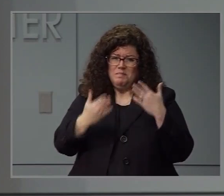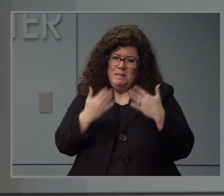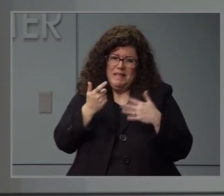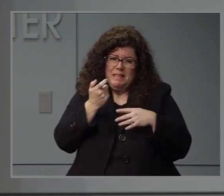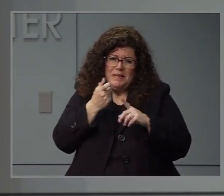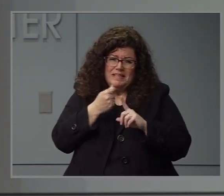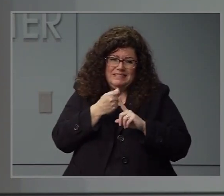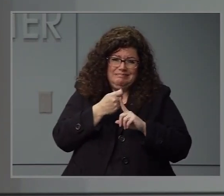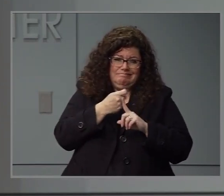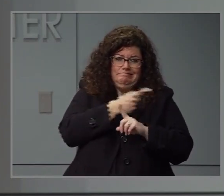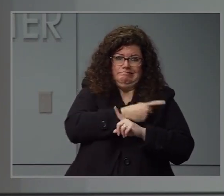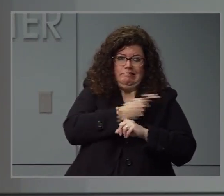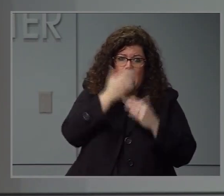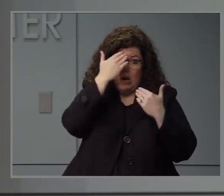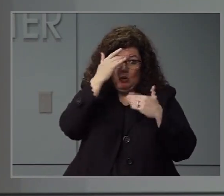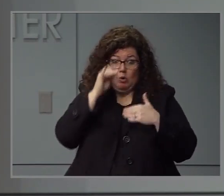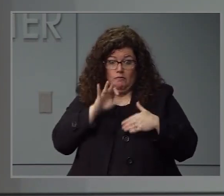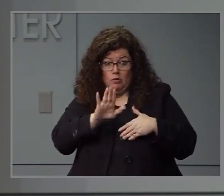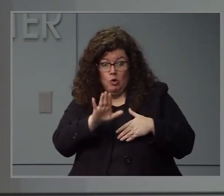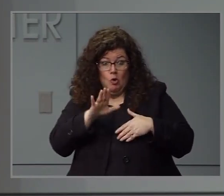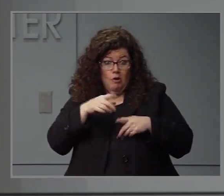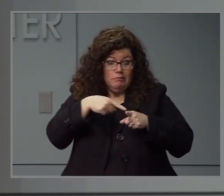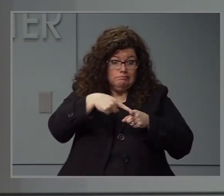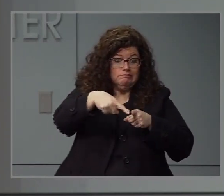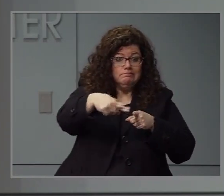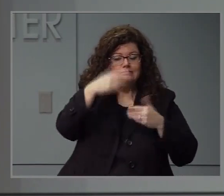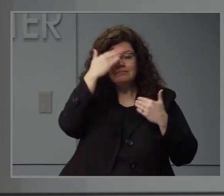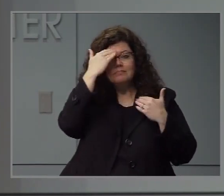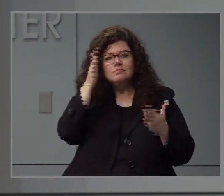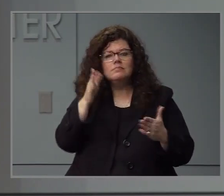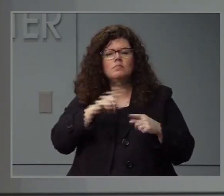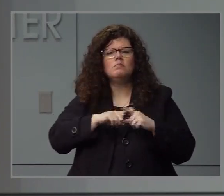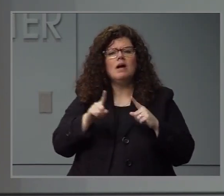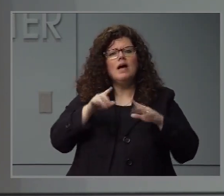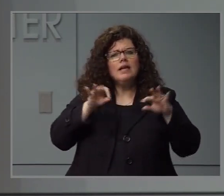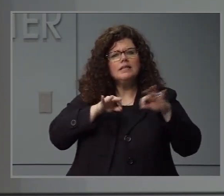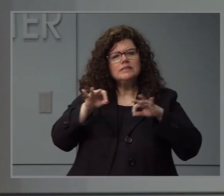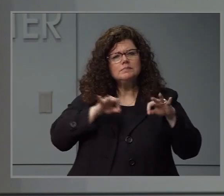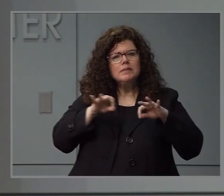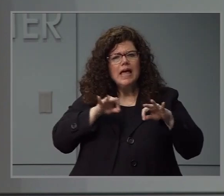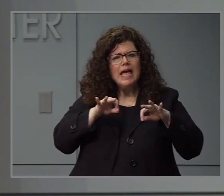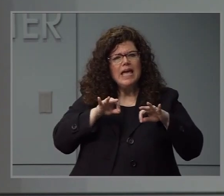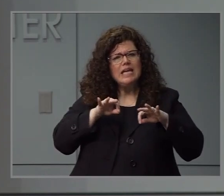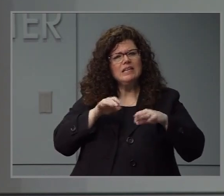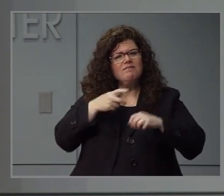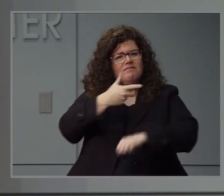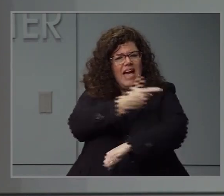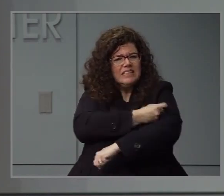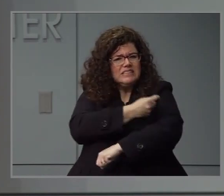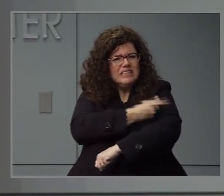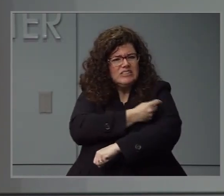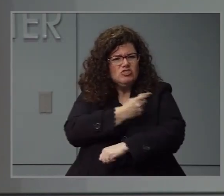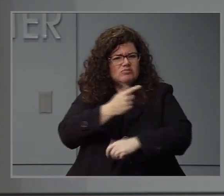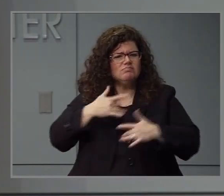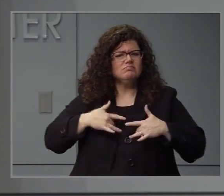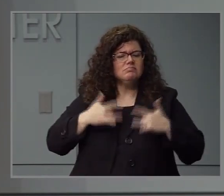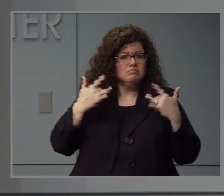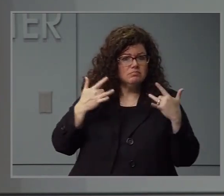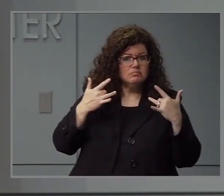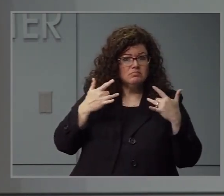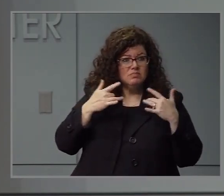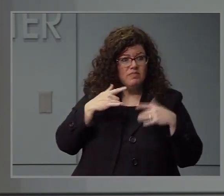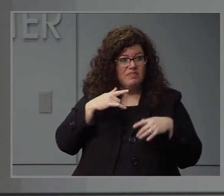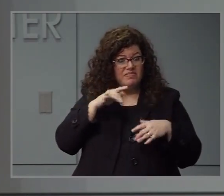your knowledge, but where do we stand right now as far as the vaccinations are concerned, as far as developing a